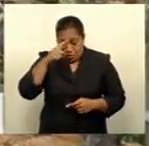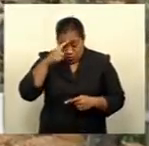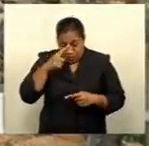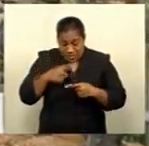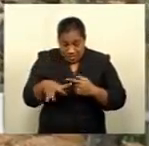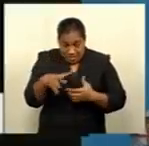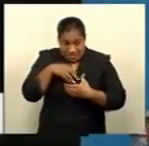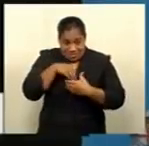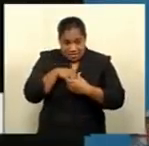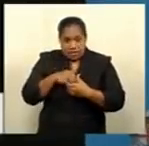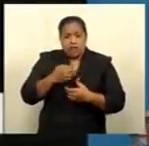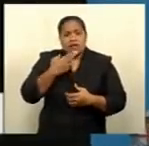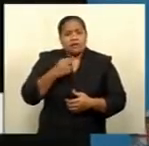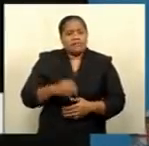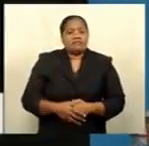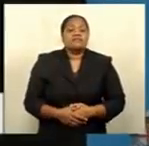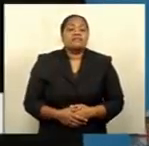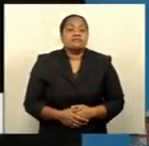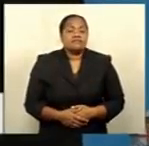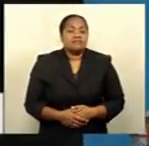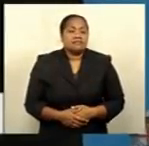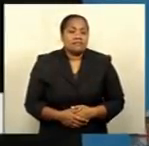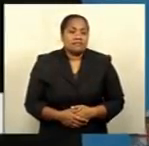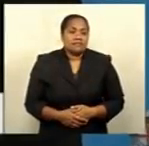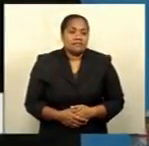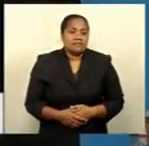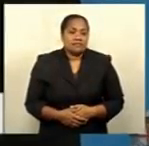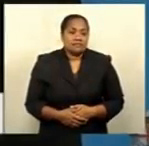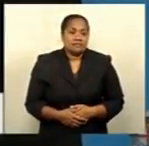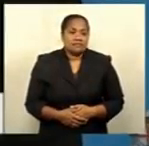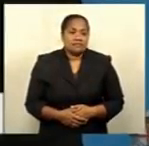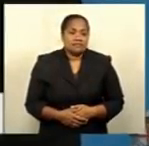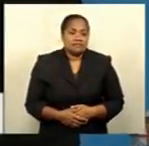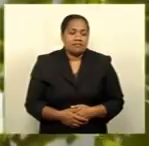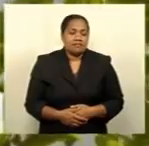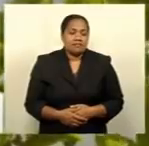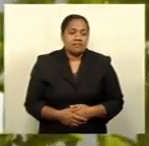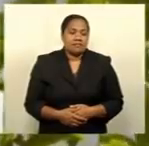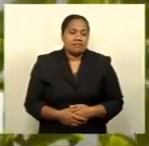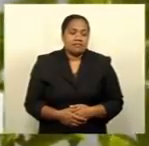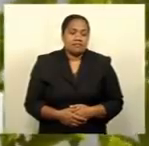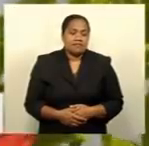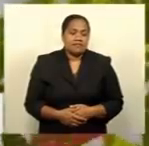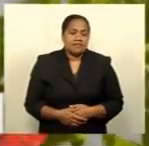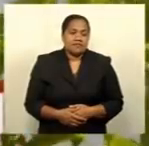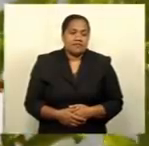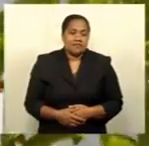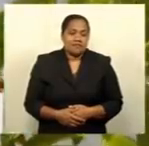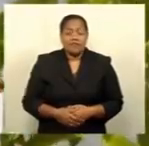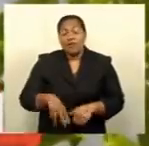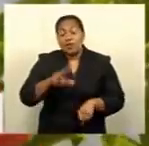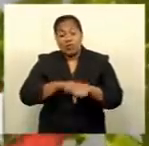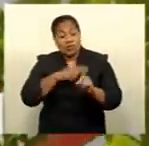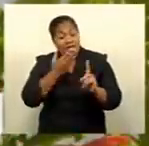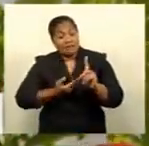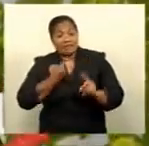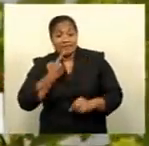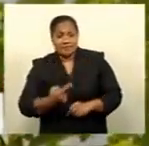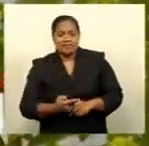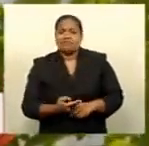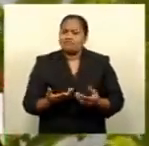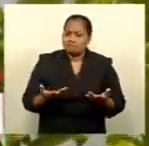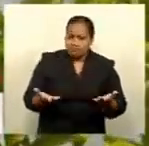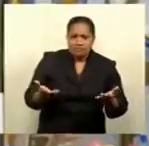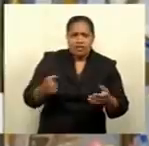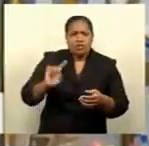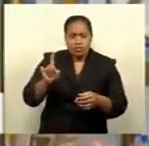not go to their normal health center, as this puts other individuals in that health center at risk. Dr. Fong says it is absolutely necessary